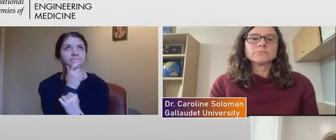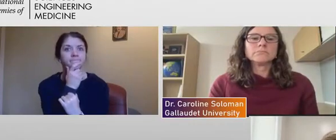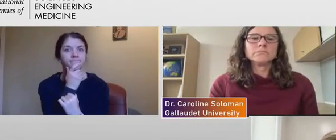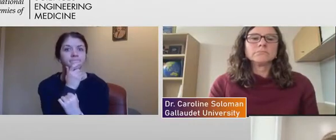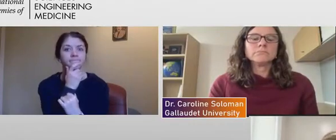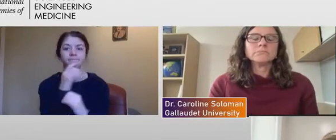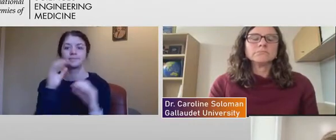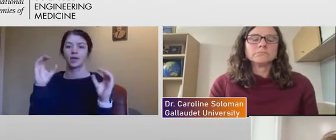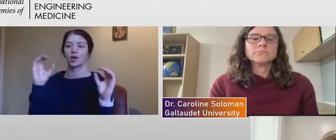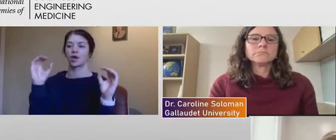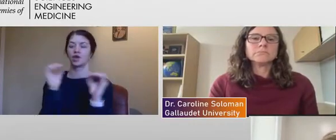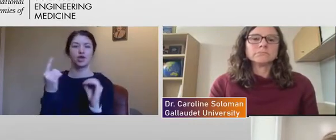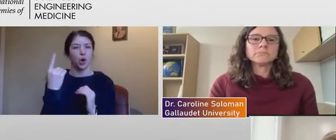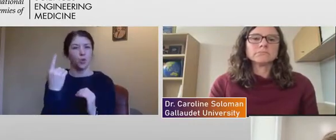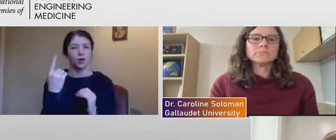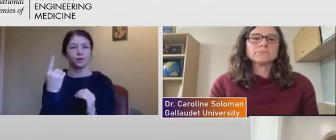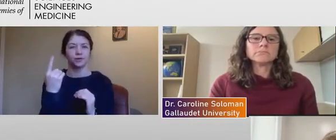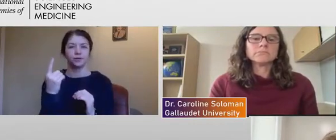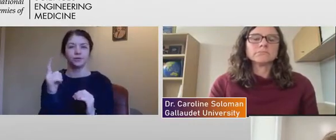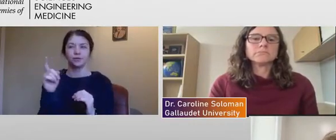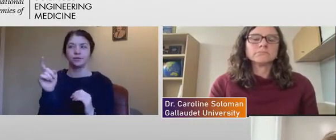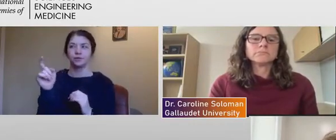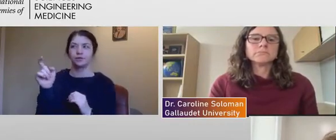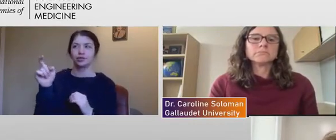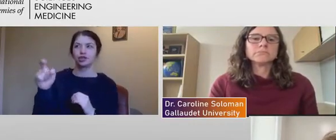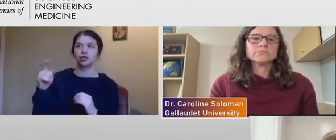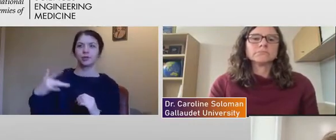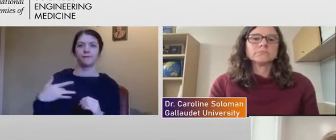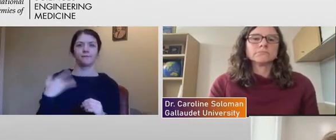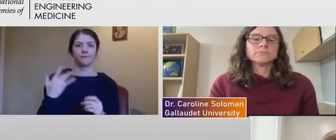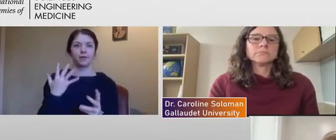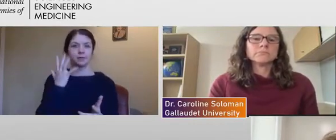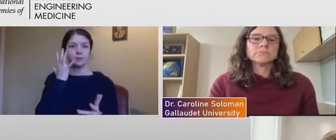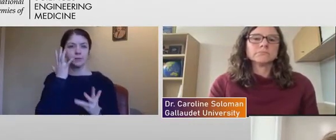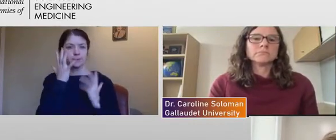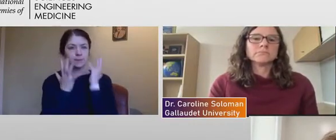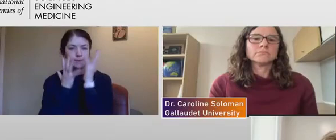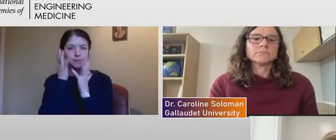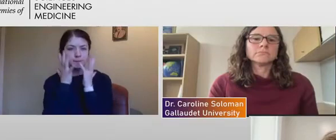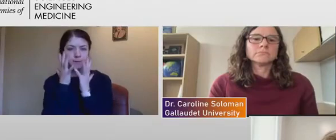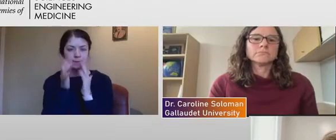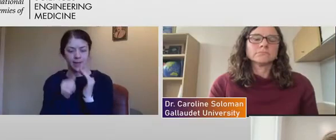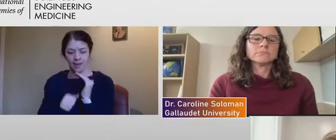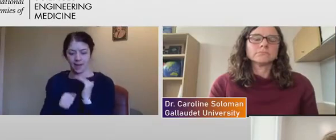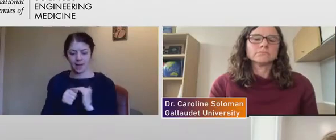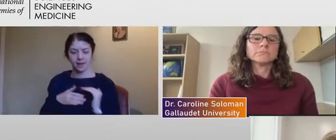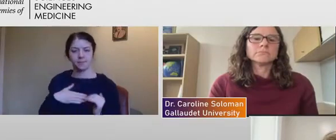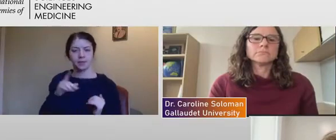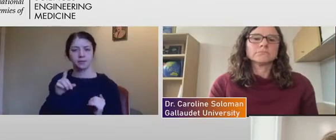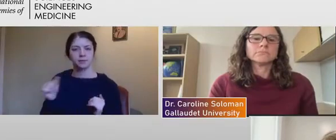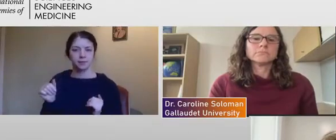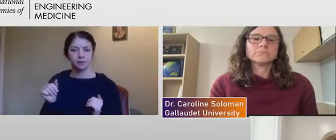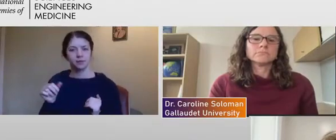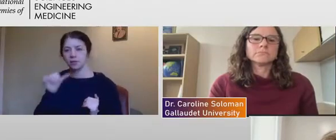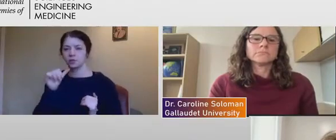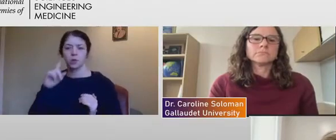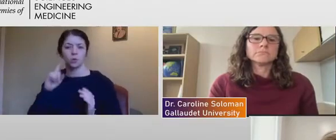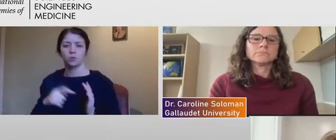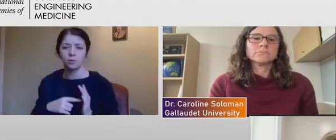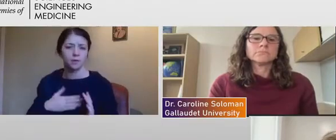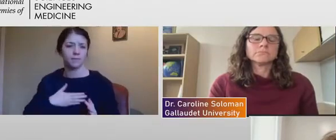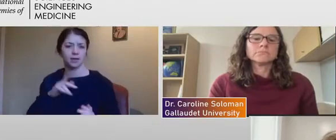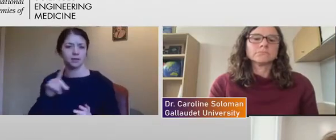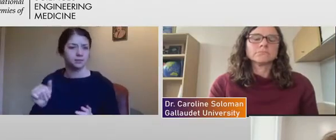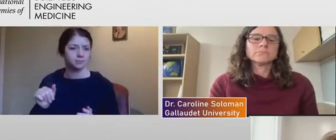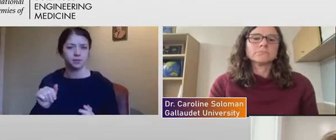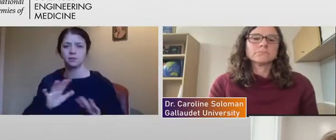nobody should be ashamed of acknowledging that they have a disability. Um, and this in my talk is I, what